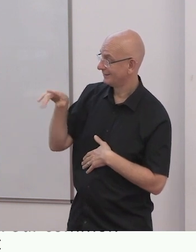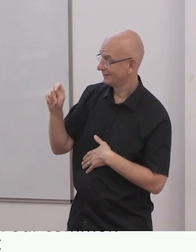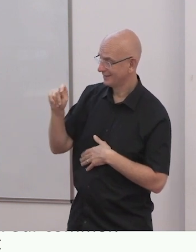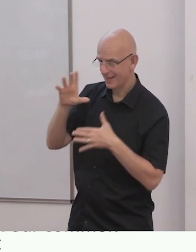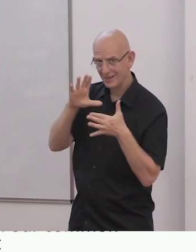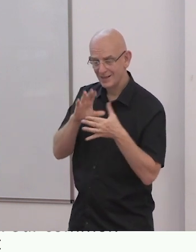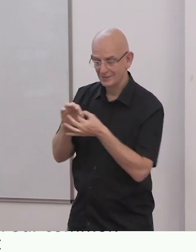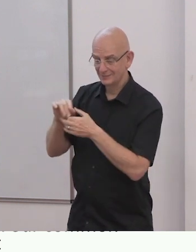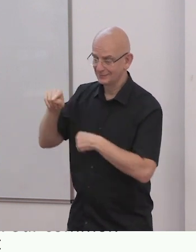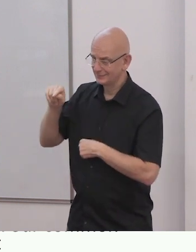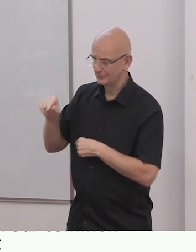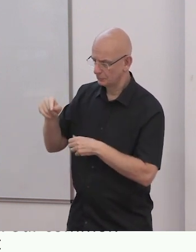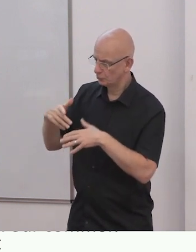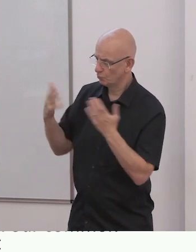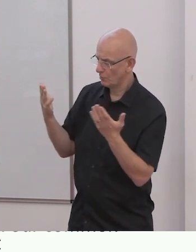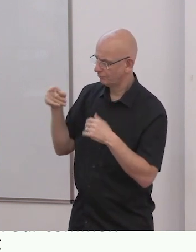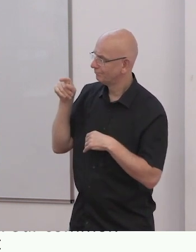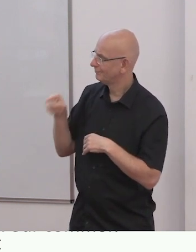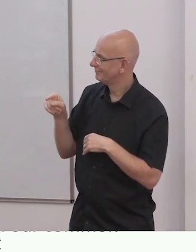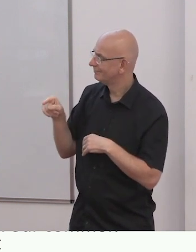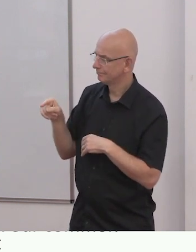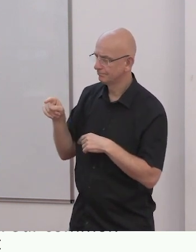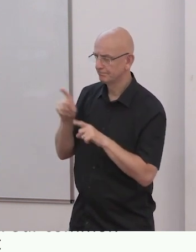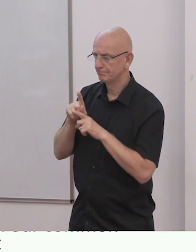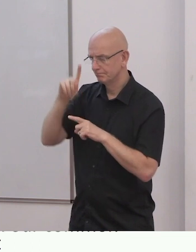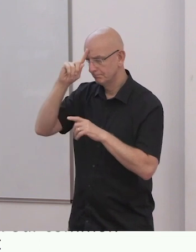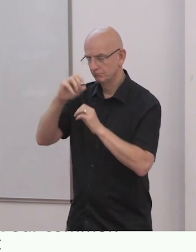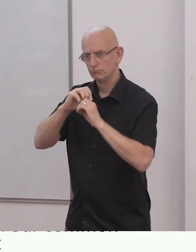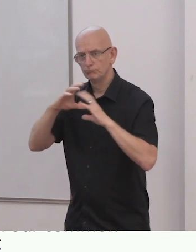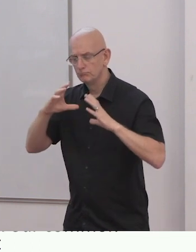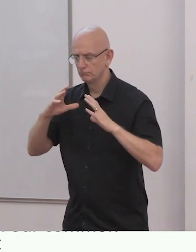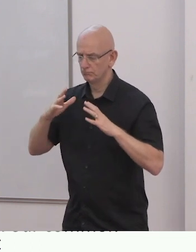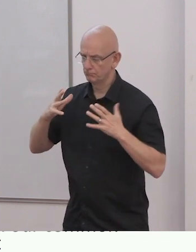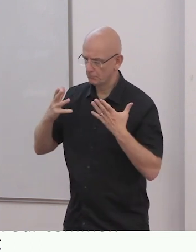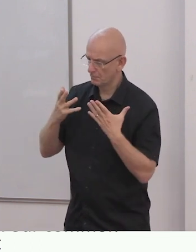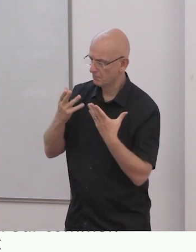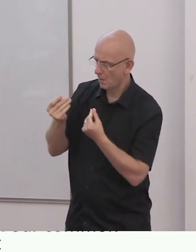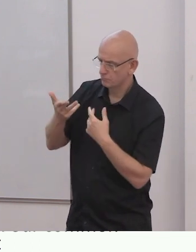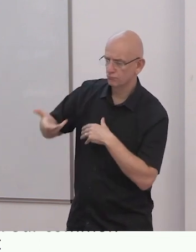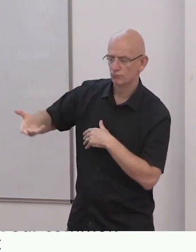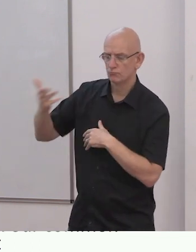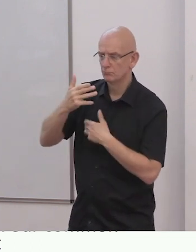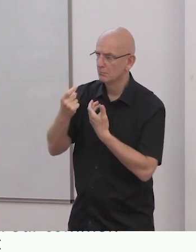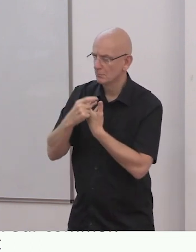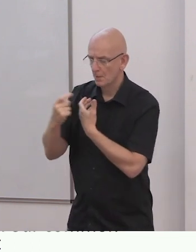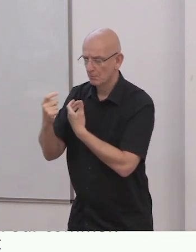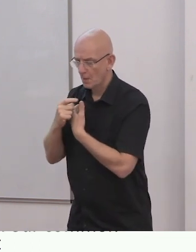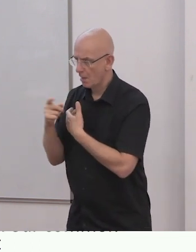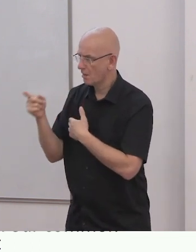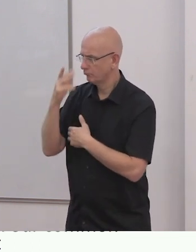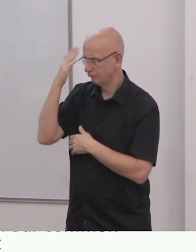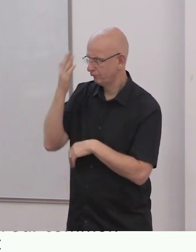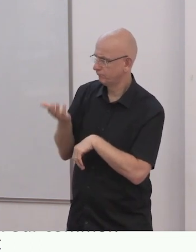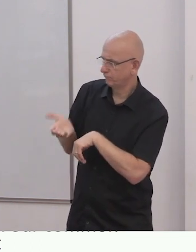knowledge and capacity to tackle some aspects of the work related to inclusive education, but they needed